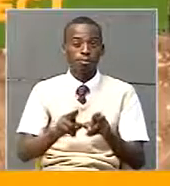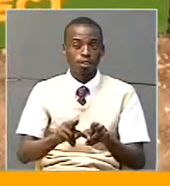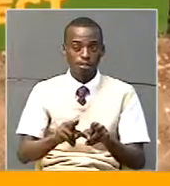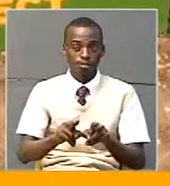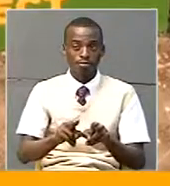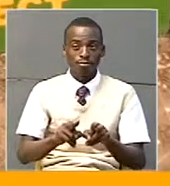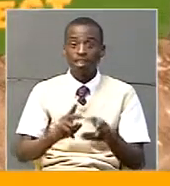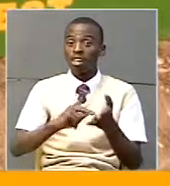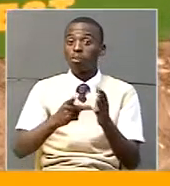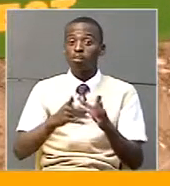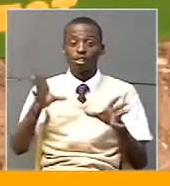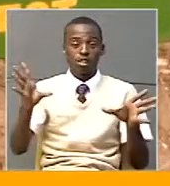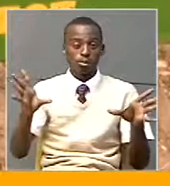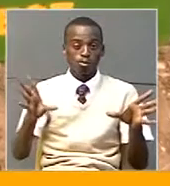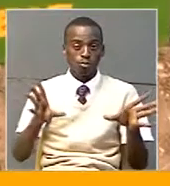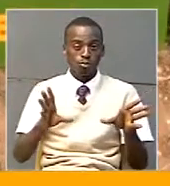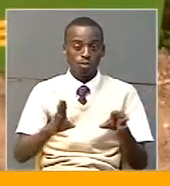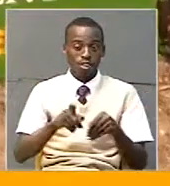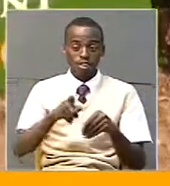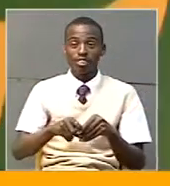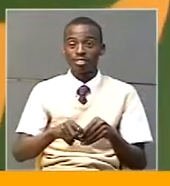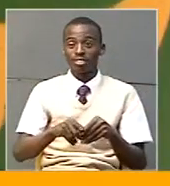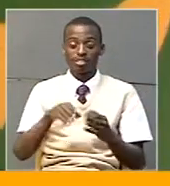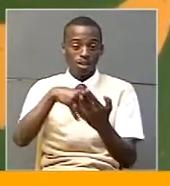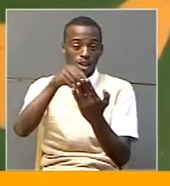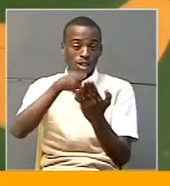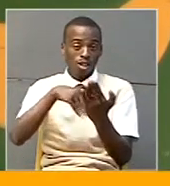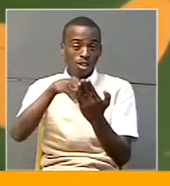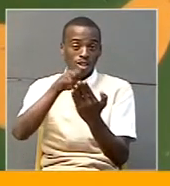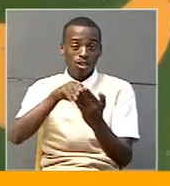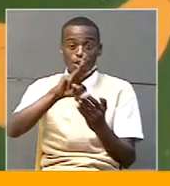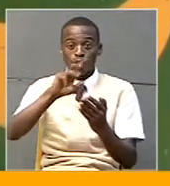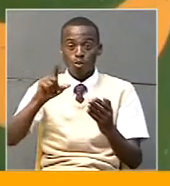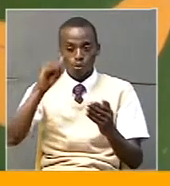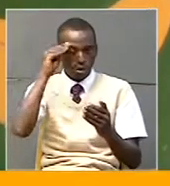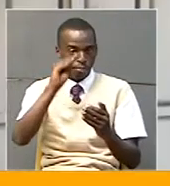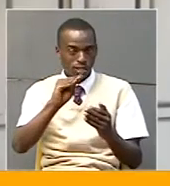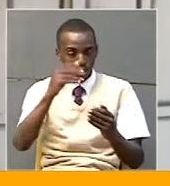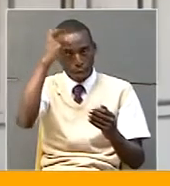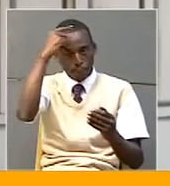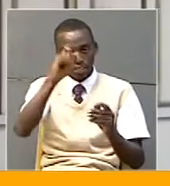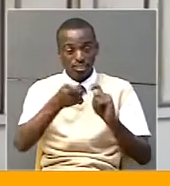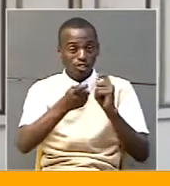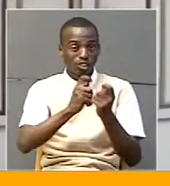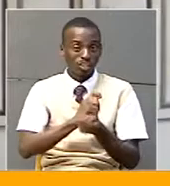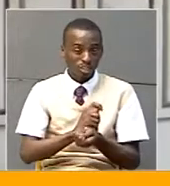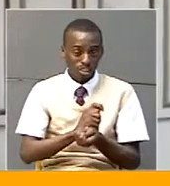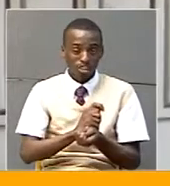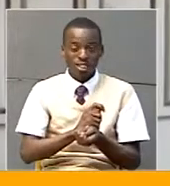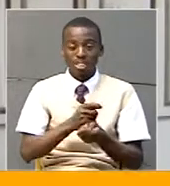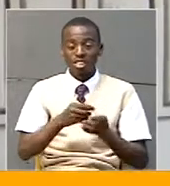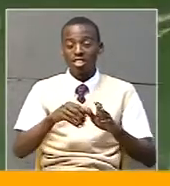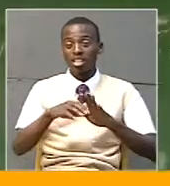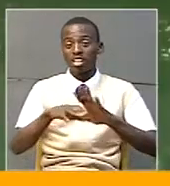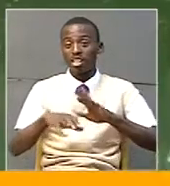As the project comes to an end, these painted walls with messages that suggest mindset change in Olufe Trading Center and other parts